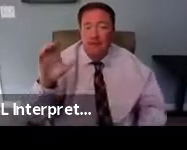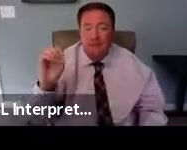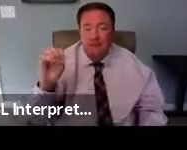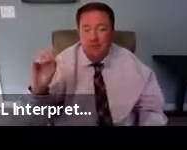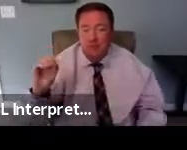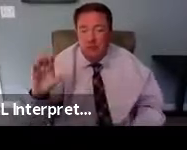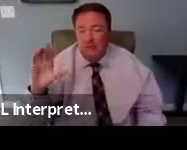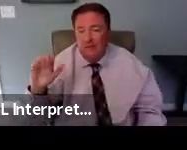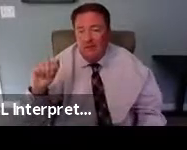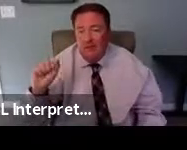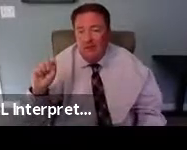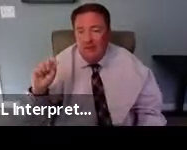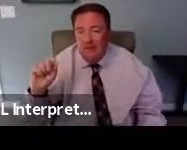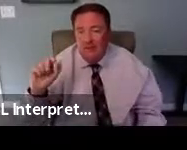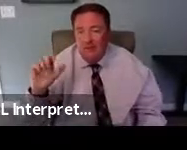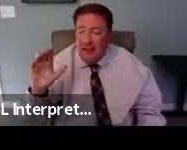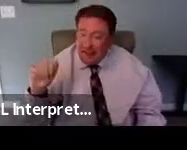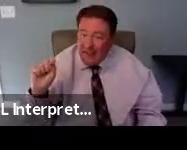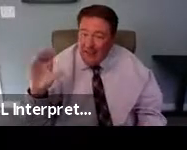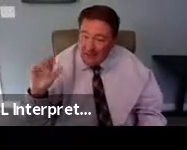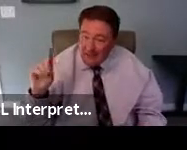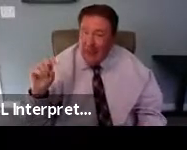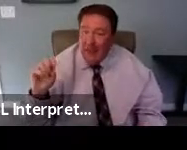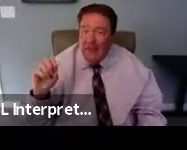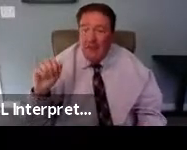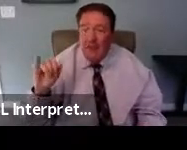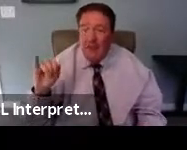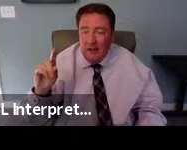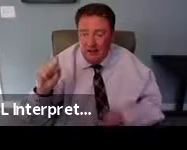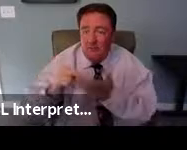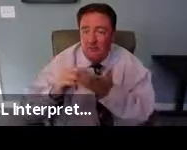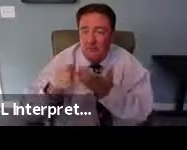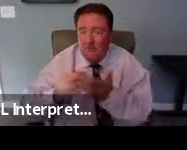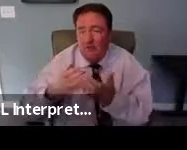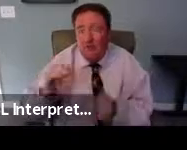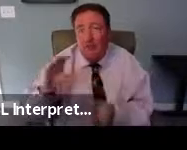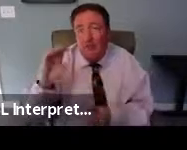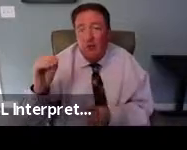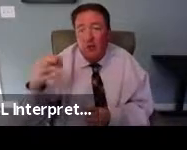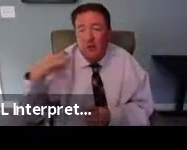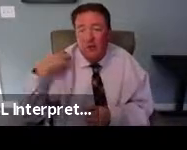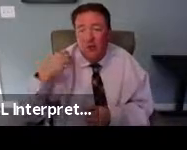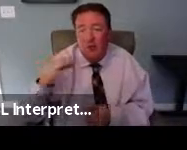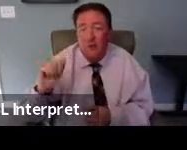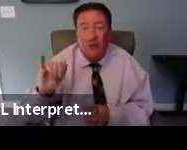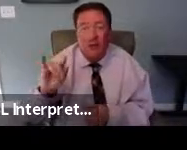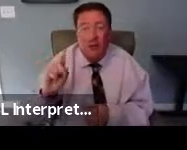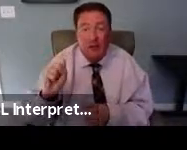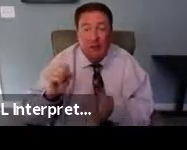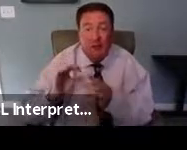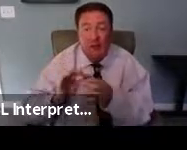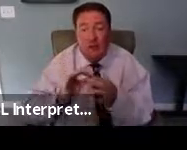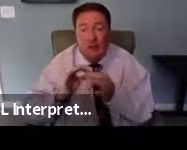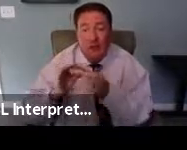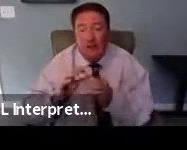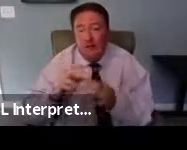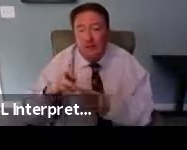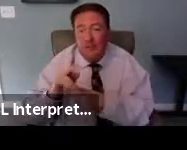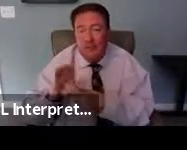AIDS Project and Prism Health, as well as the co-chair of the AIDS United Public Policy Council.